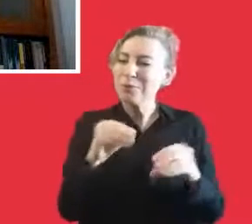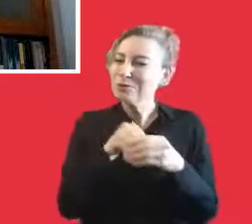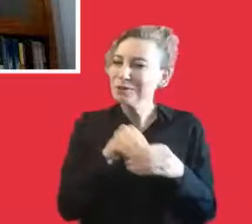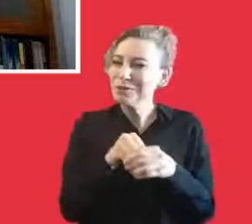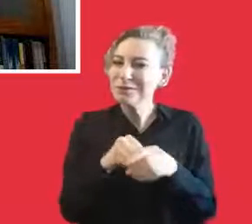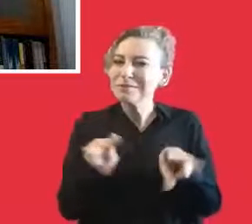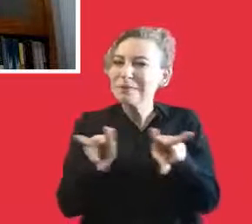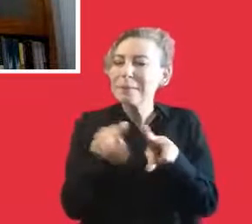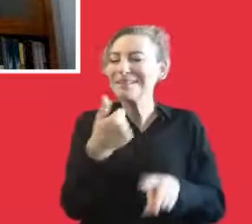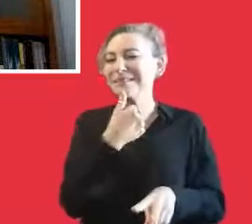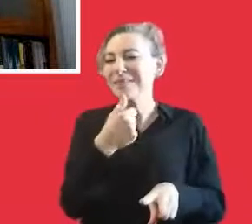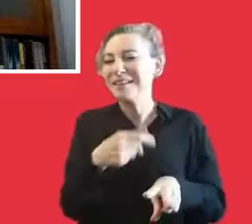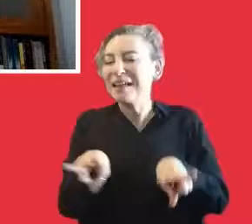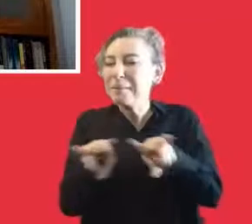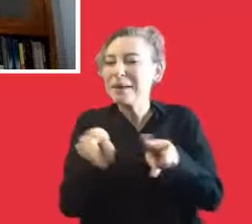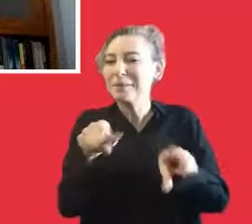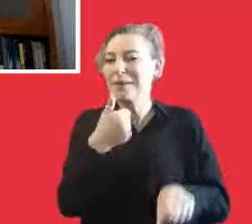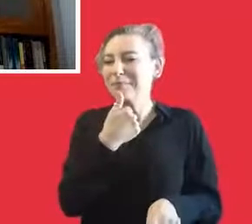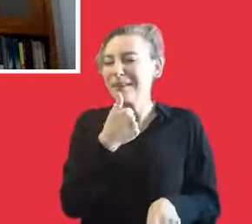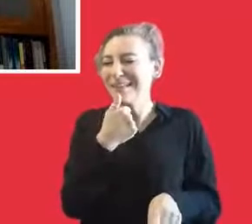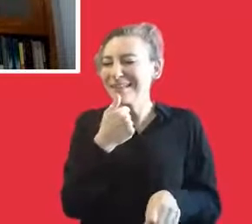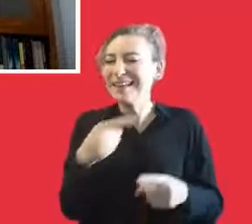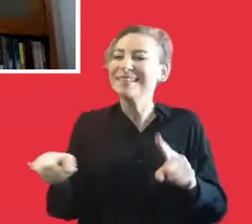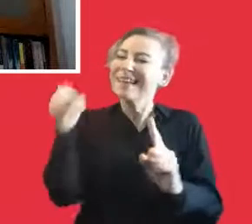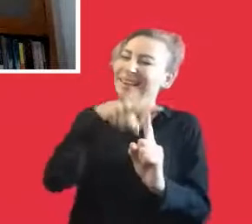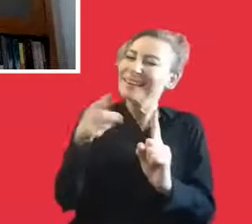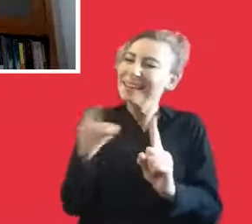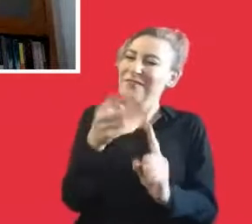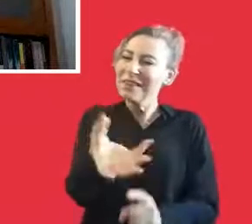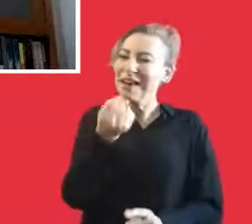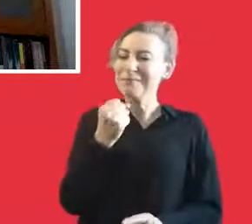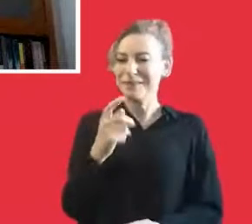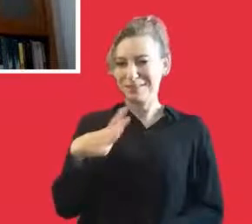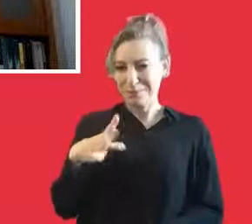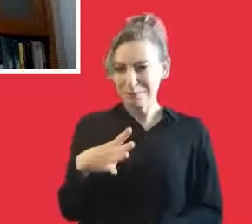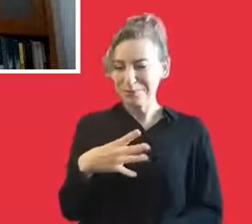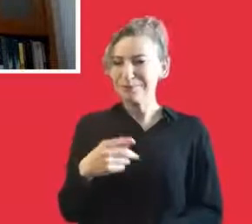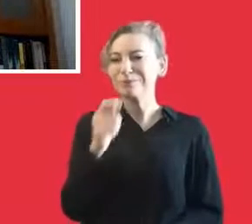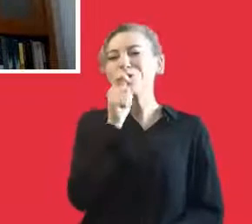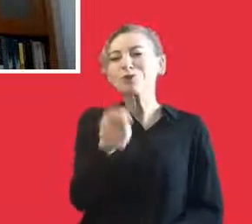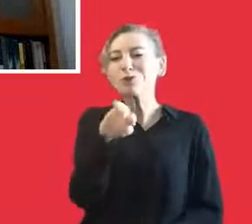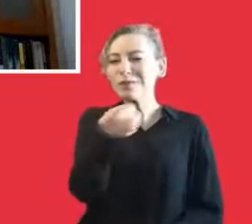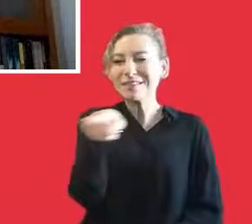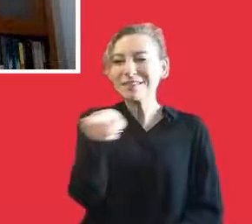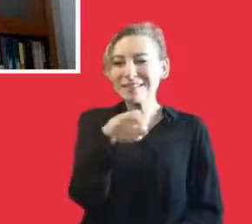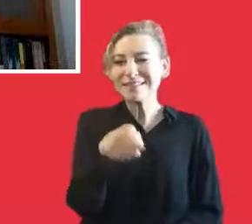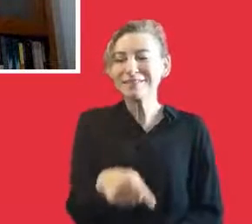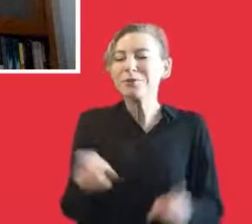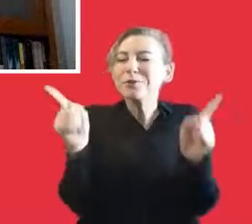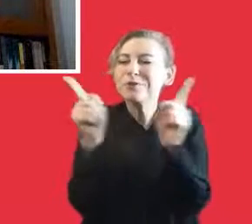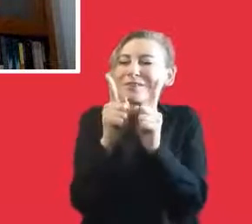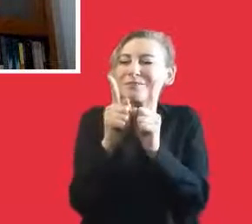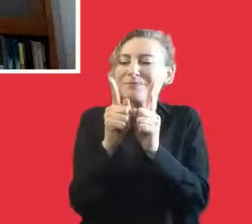like to continue with Mr. Mrs. and with Mr. Mehmed. And the floor is yours, Mr. Mrs. And very shortly,